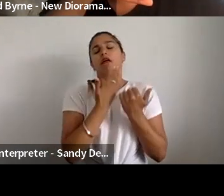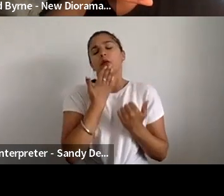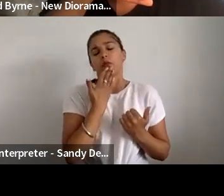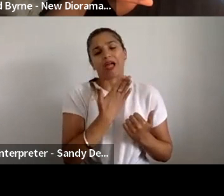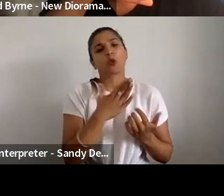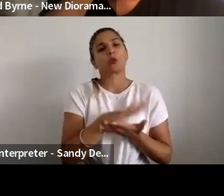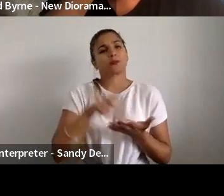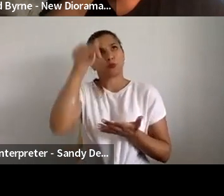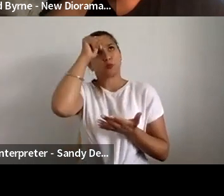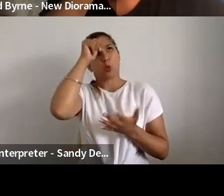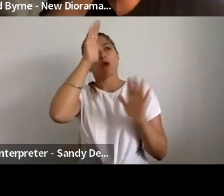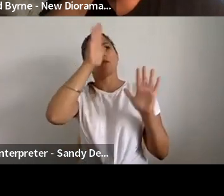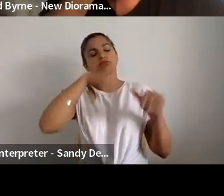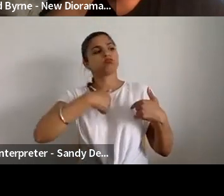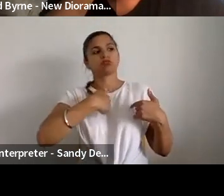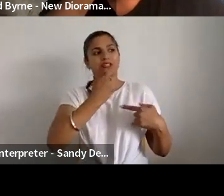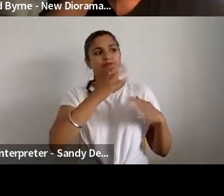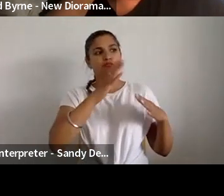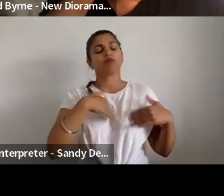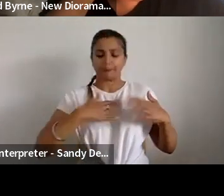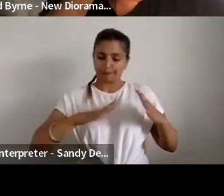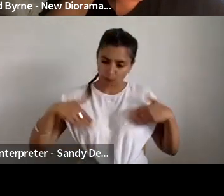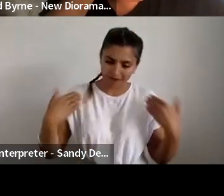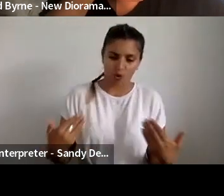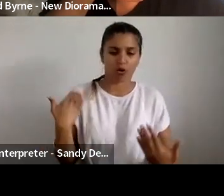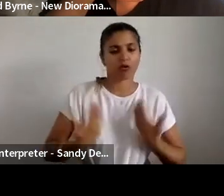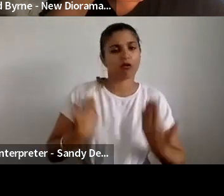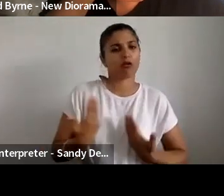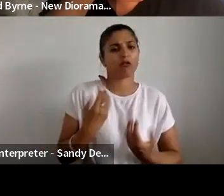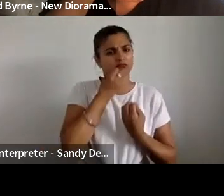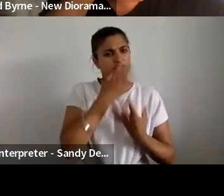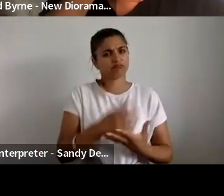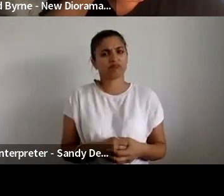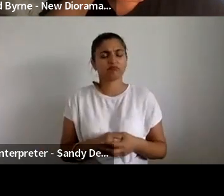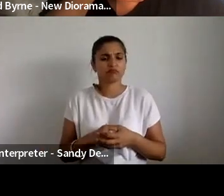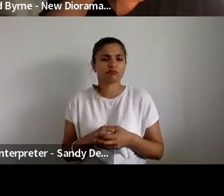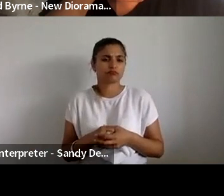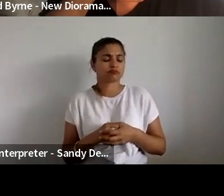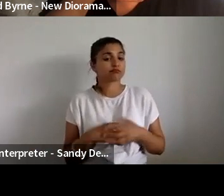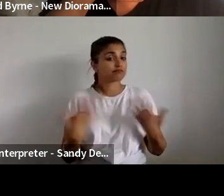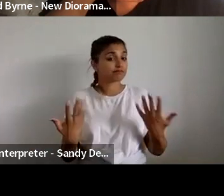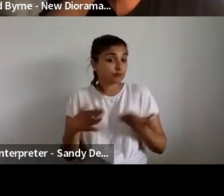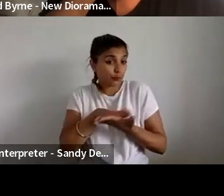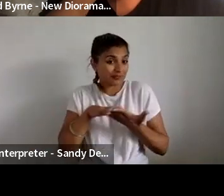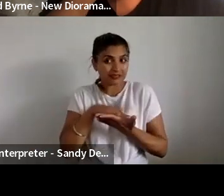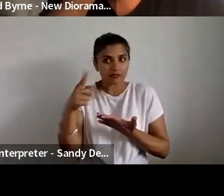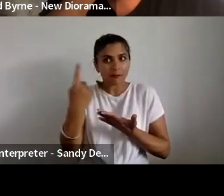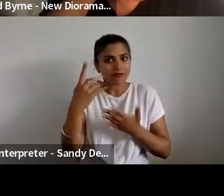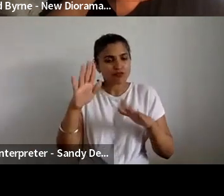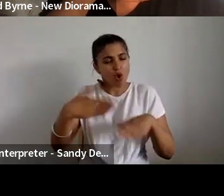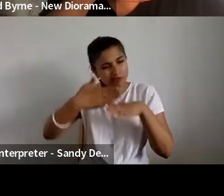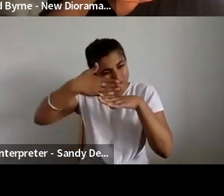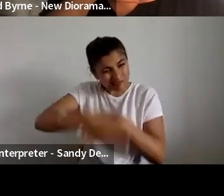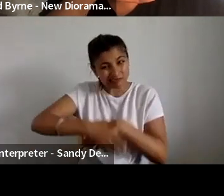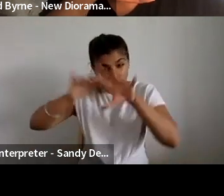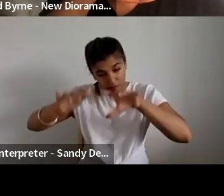just move on. But also the balance of that and, like, the energy, it was the same. They didn't have to put too much energy in to apply.